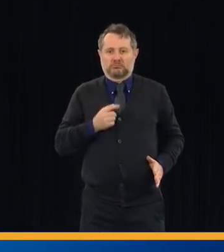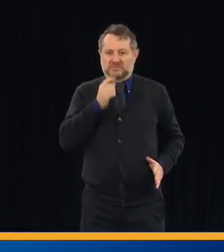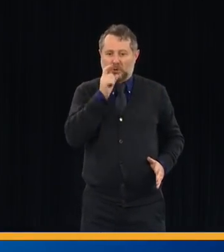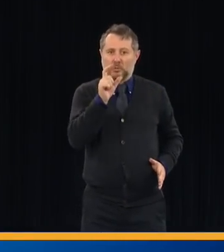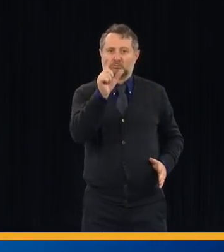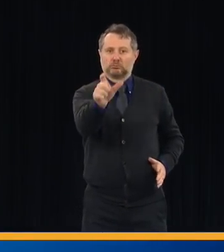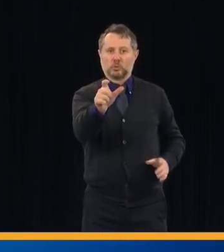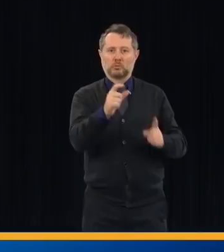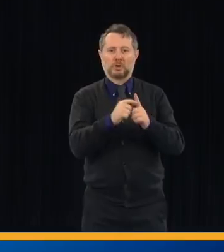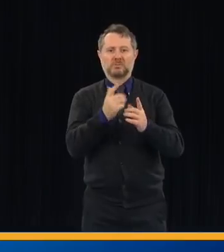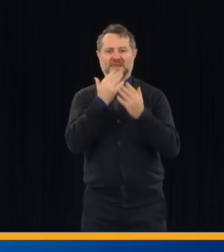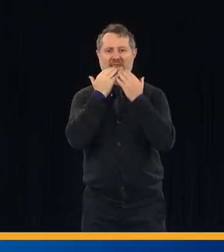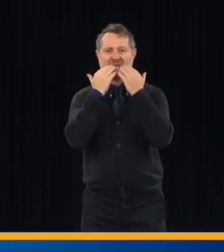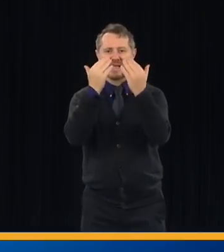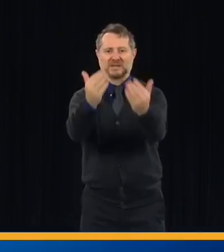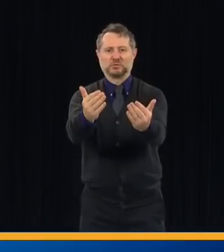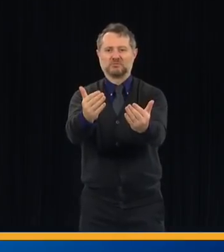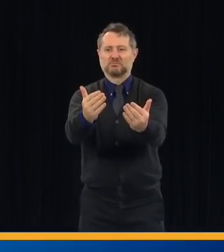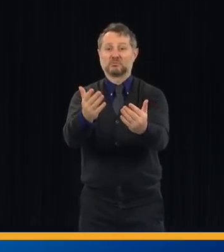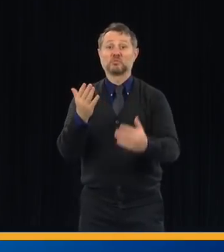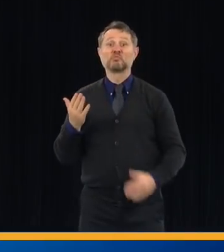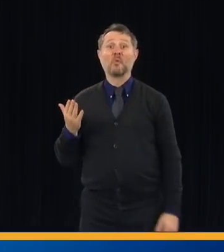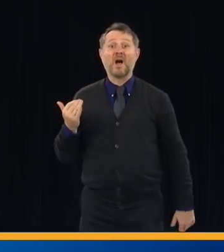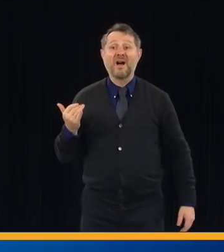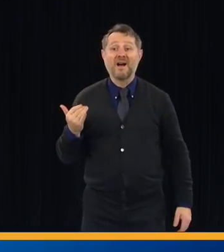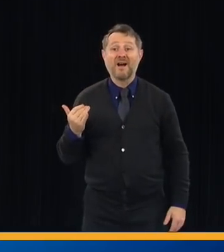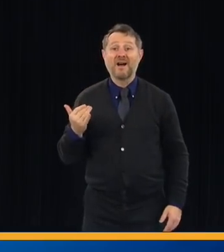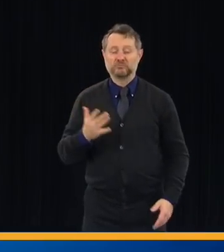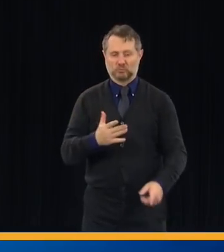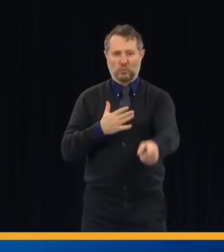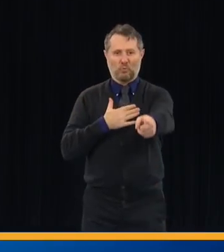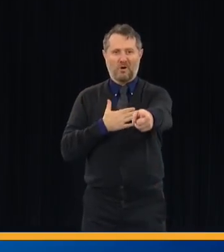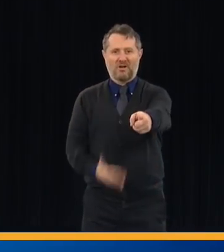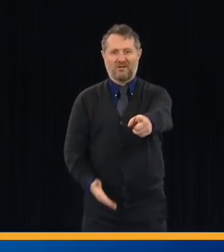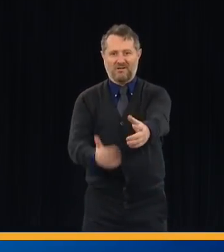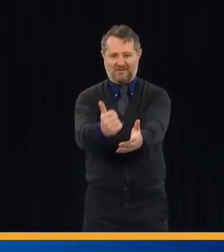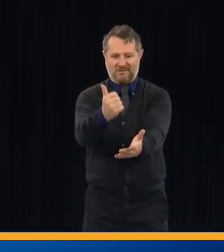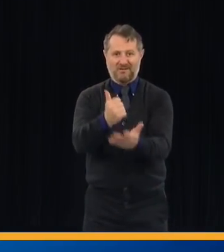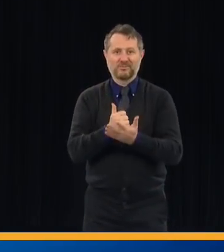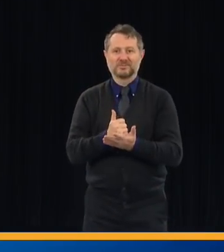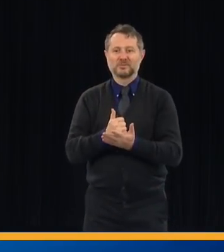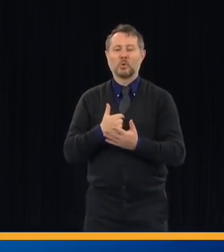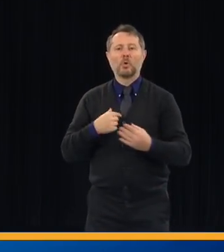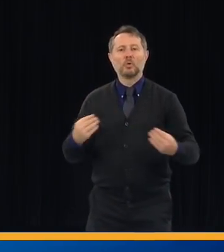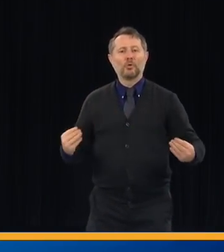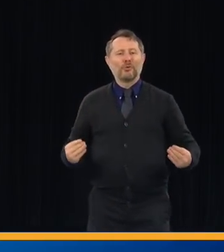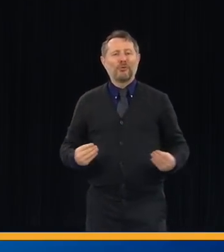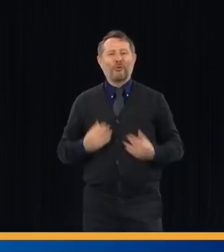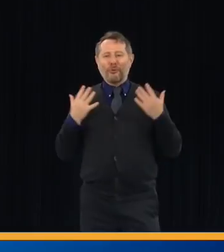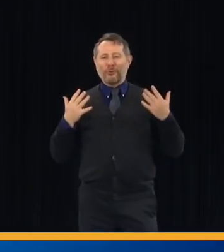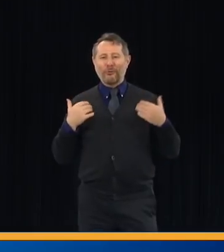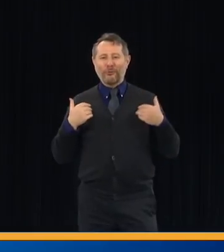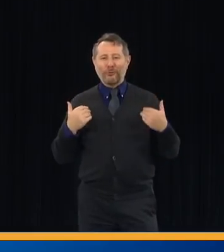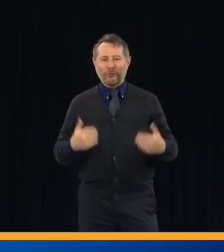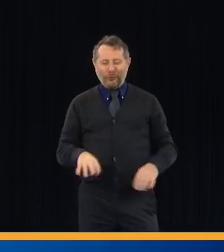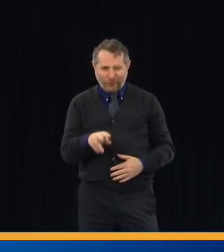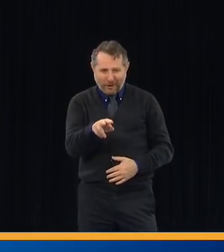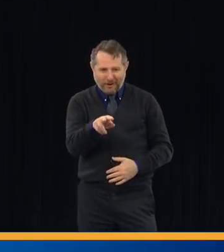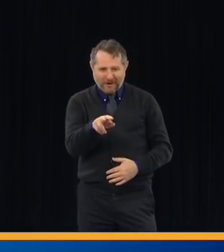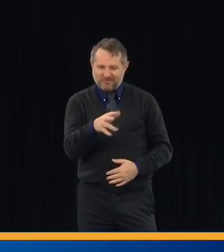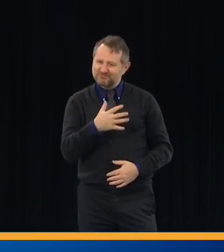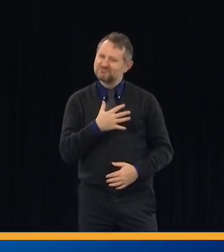they brought me inspiration and hope and energy at a time when I